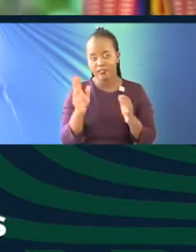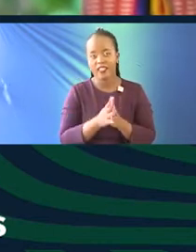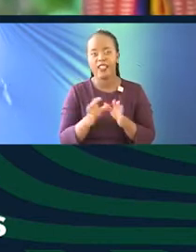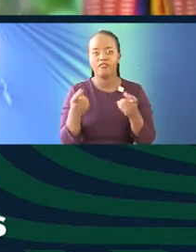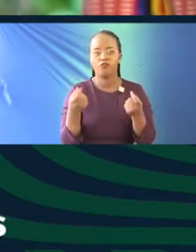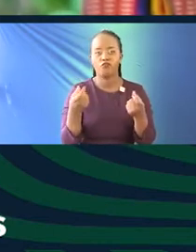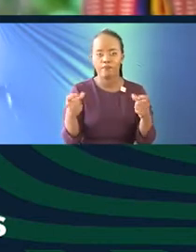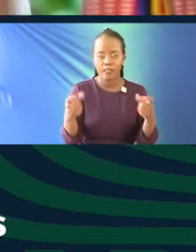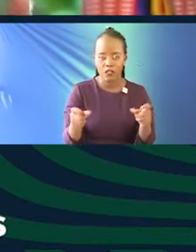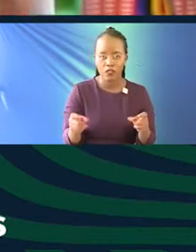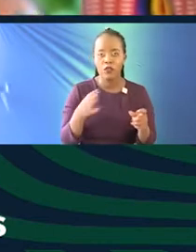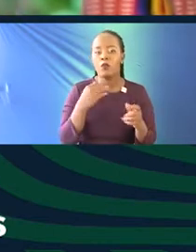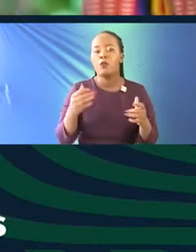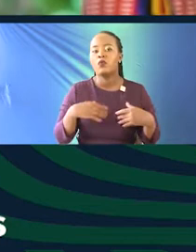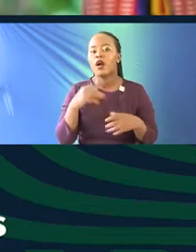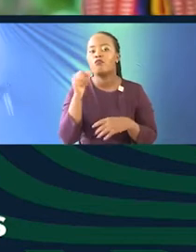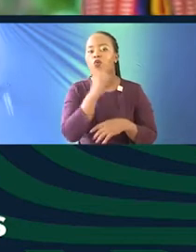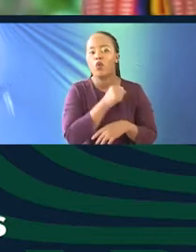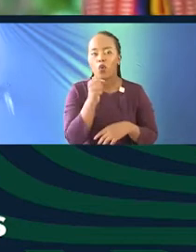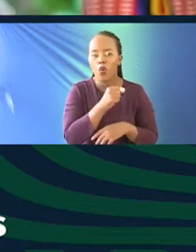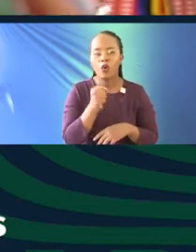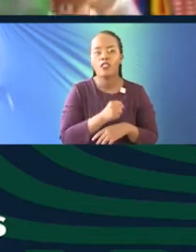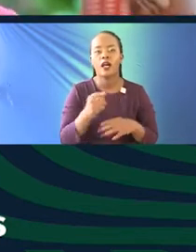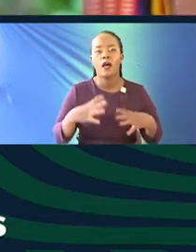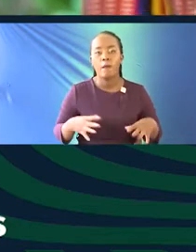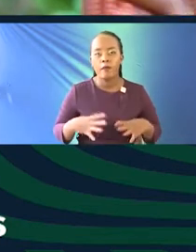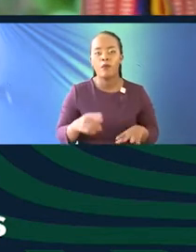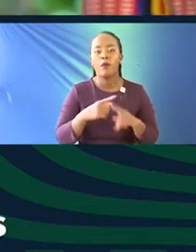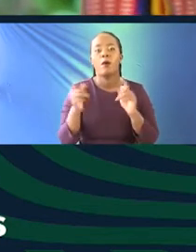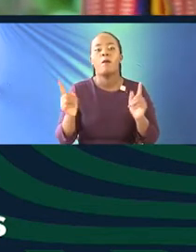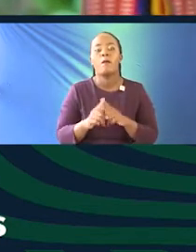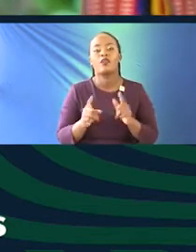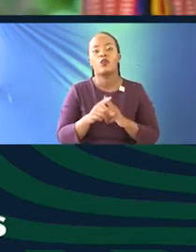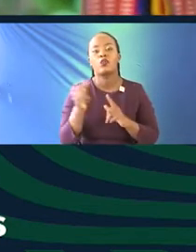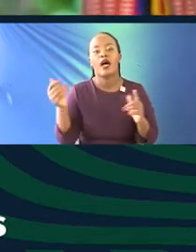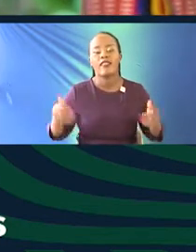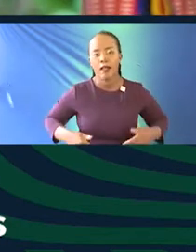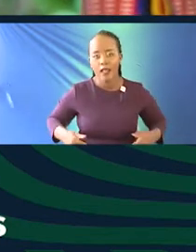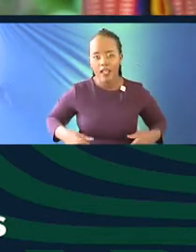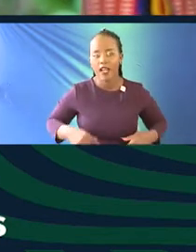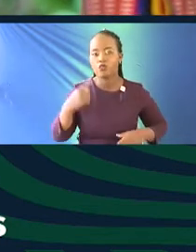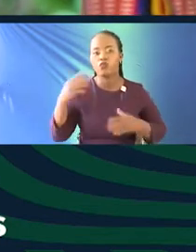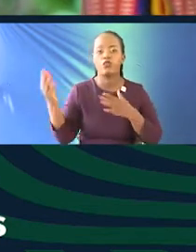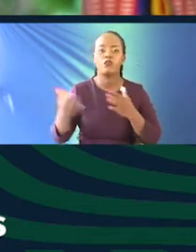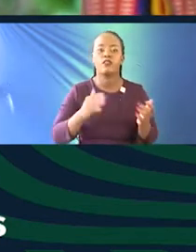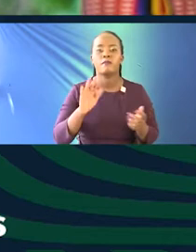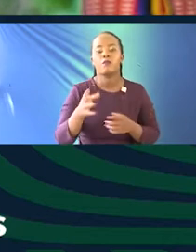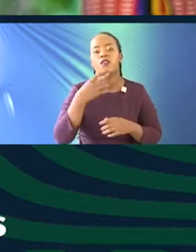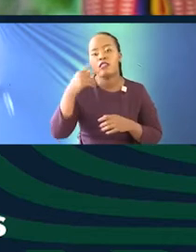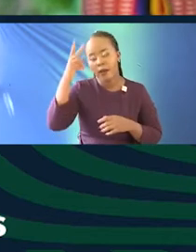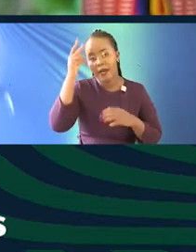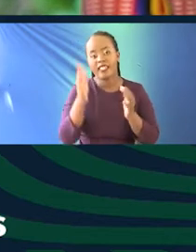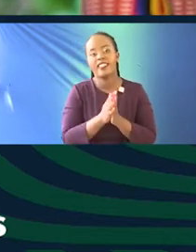to having people who are older come in but also having people who are younger bring in, you know, their relatives, their parents, older